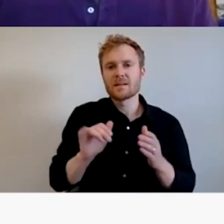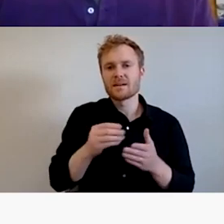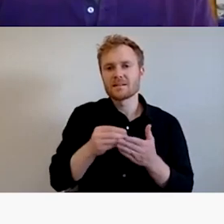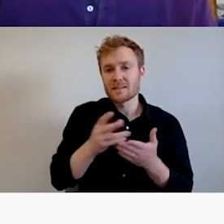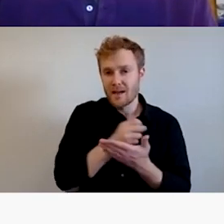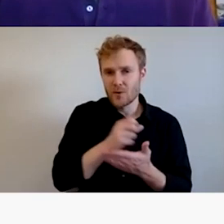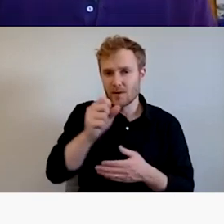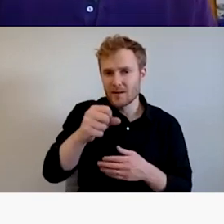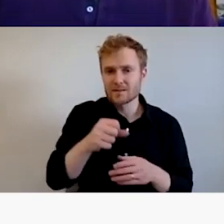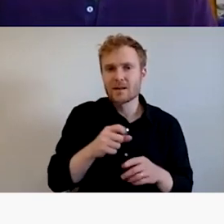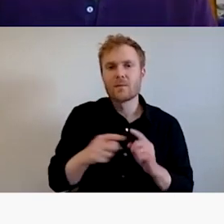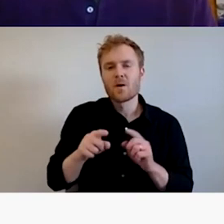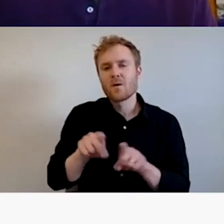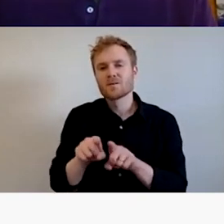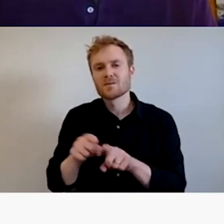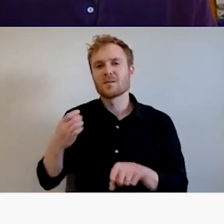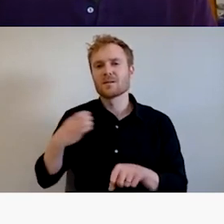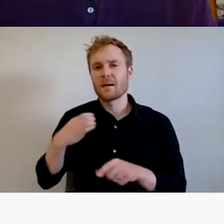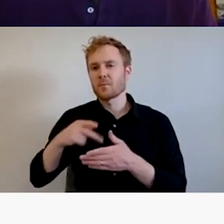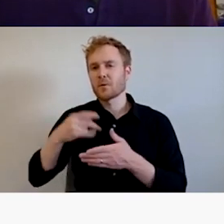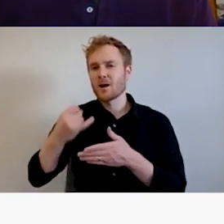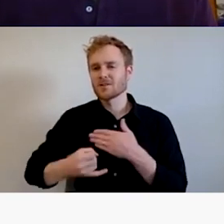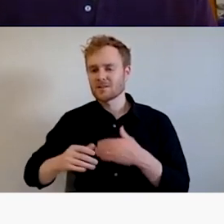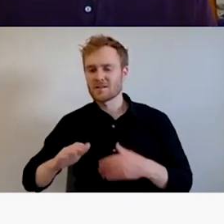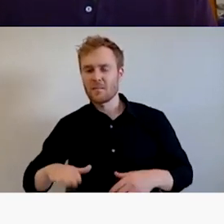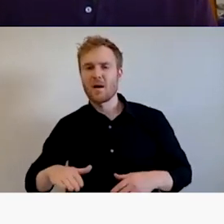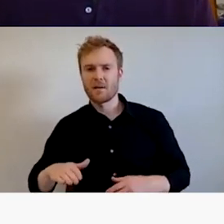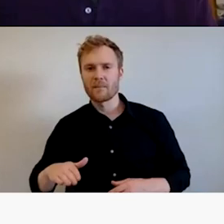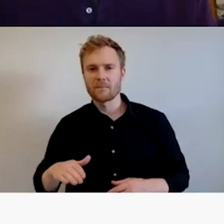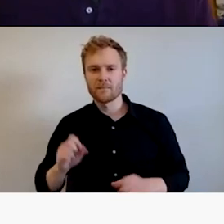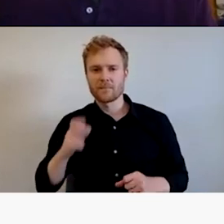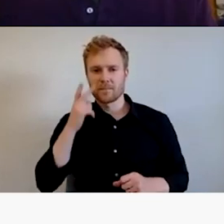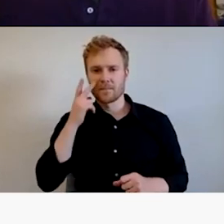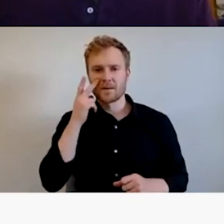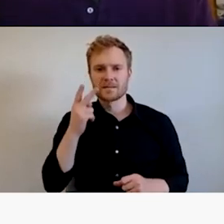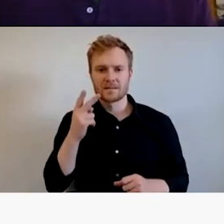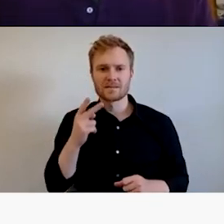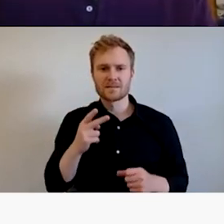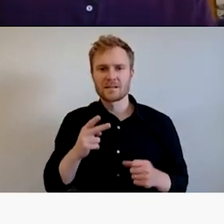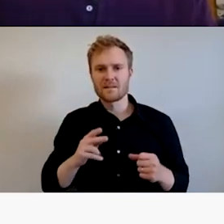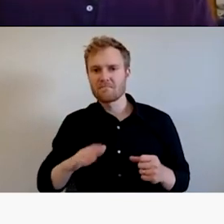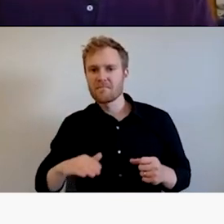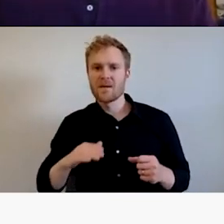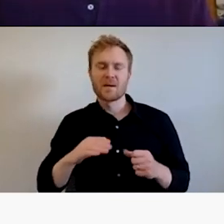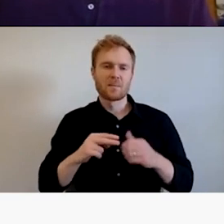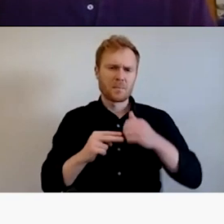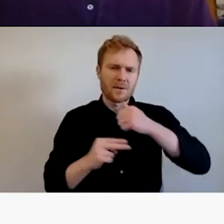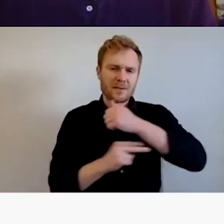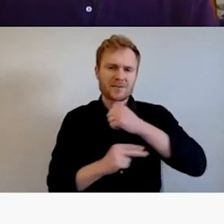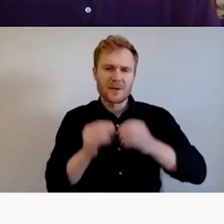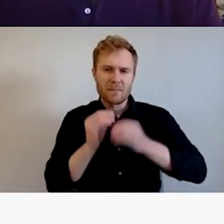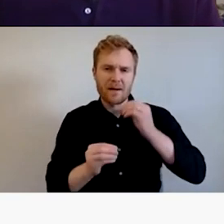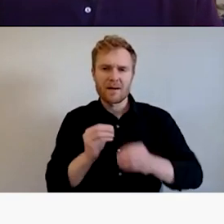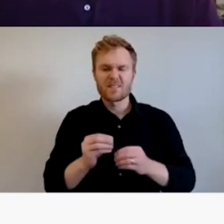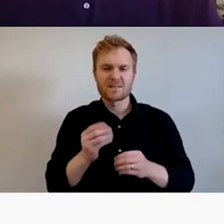projects down towards the bottom as well. So you can see some of those, um, down here bridge repairs, things like that at the bottom of the